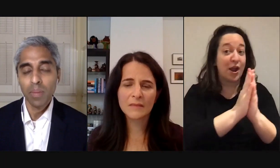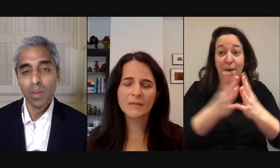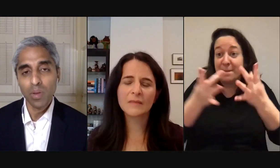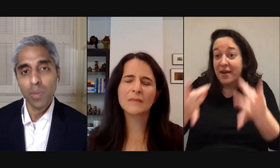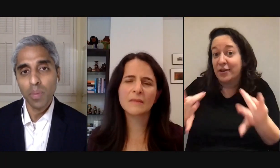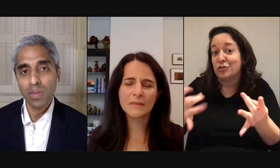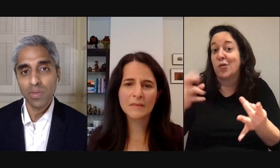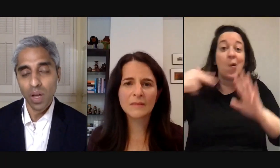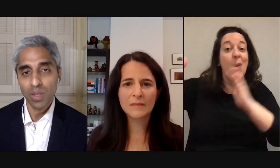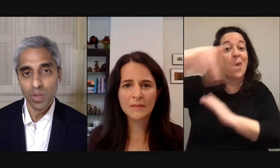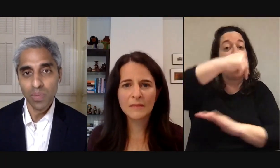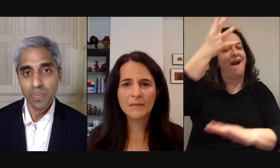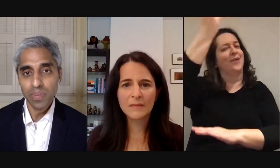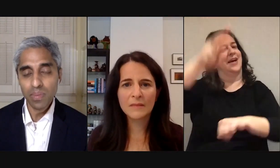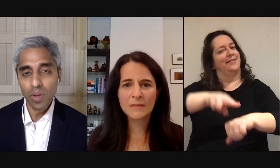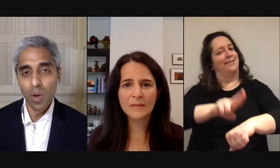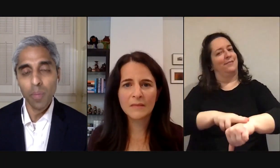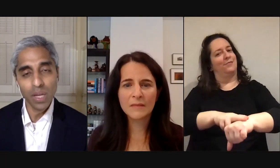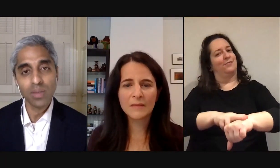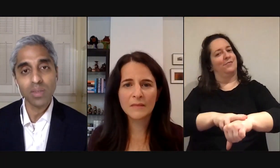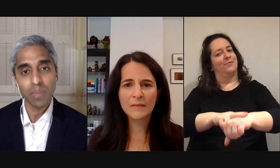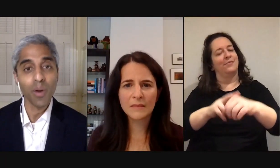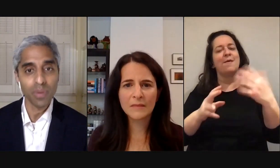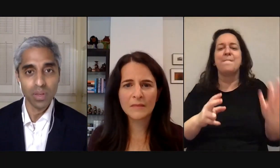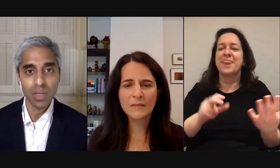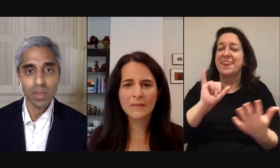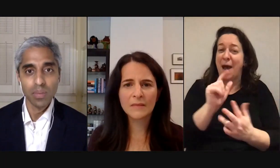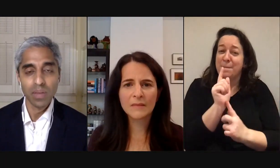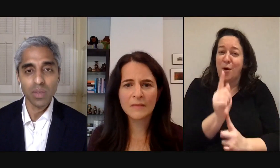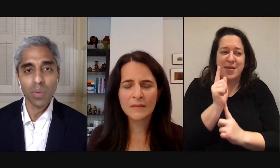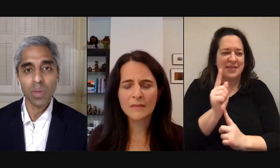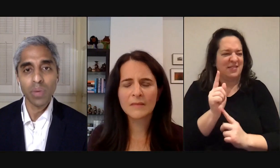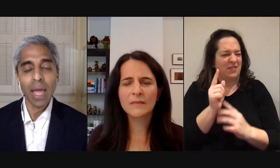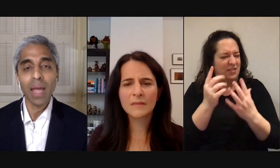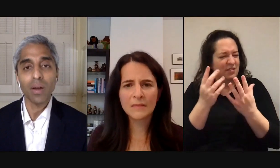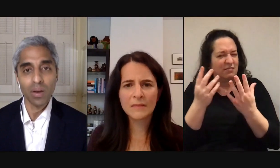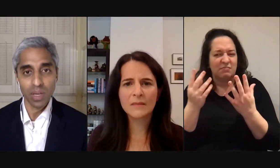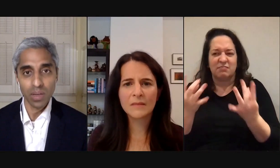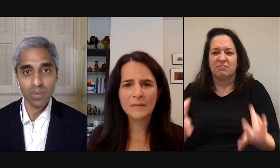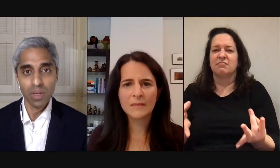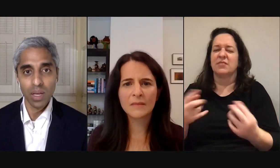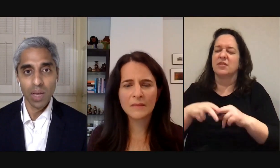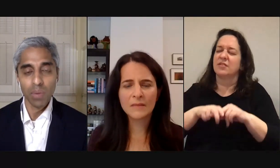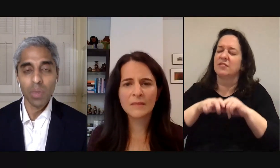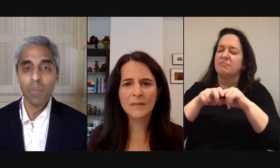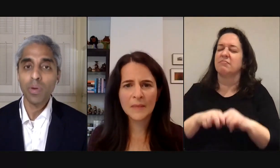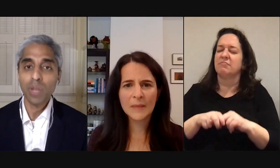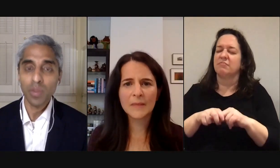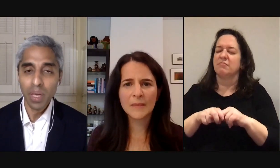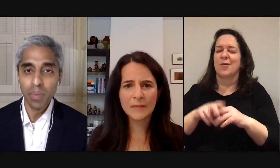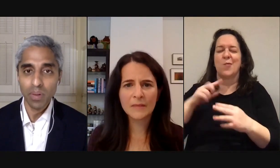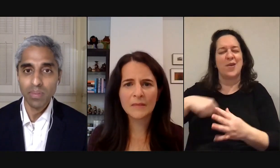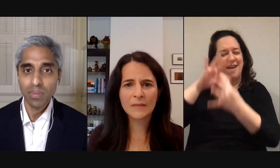but those moments of solitude are precious and powerful because it's when we re-anchor ourselves and when we